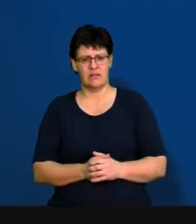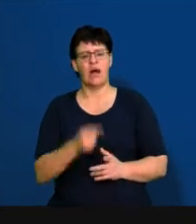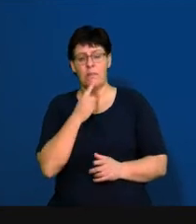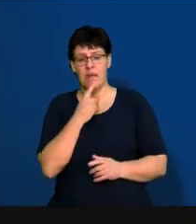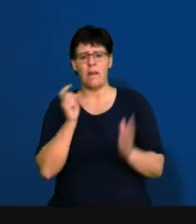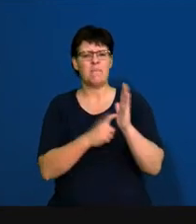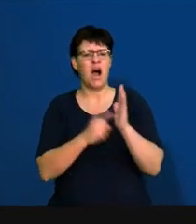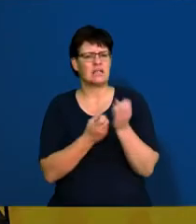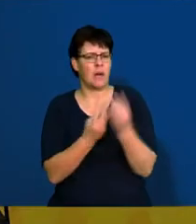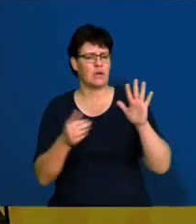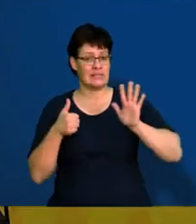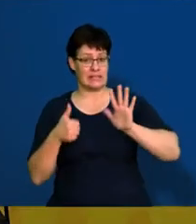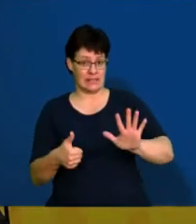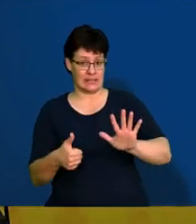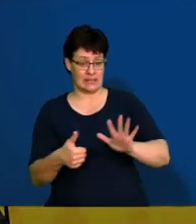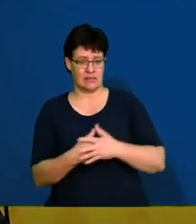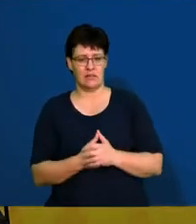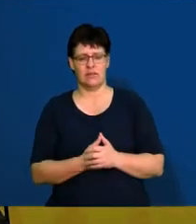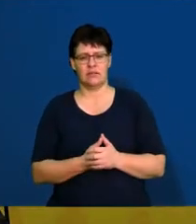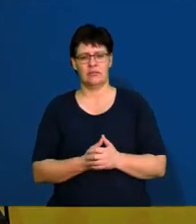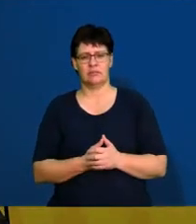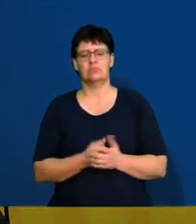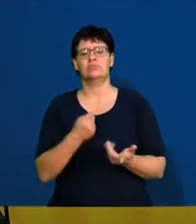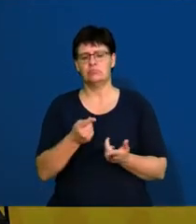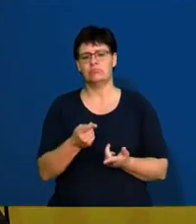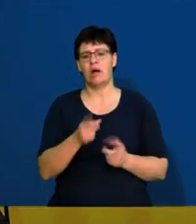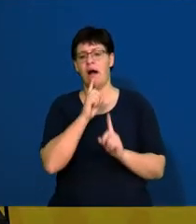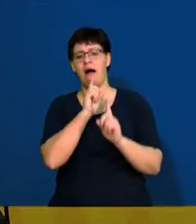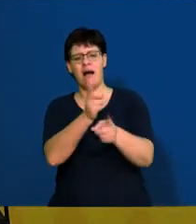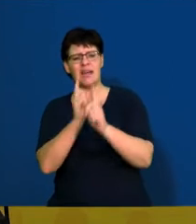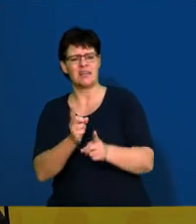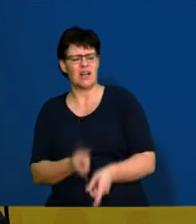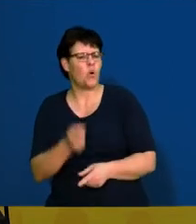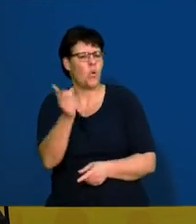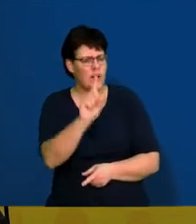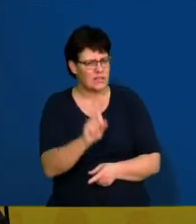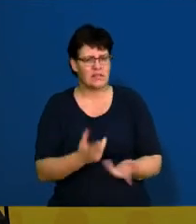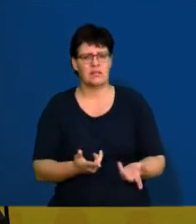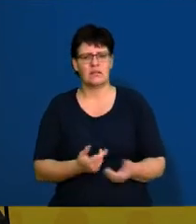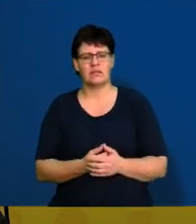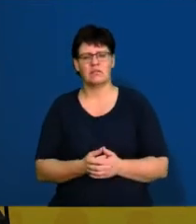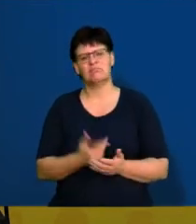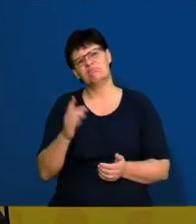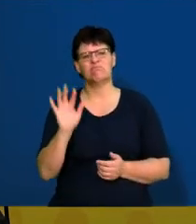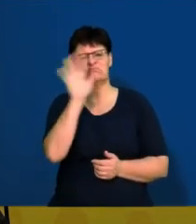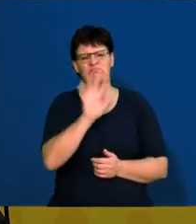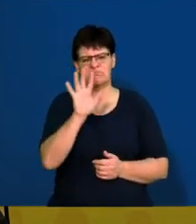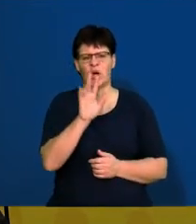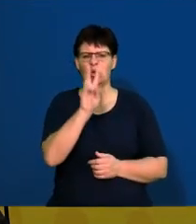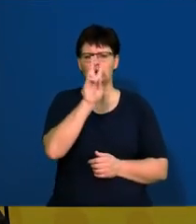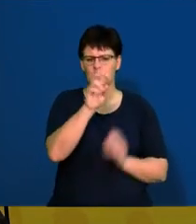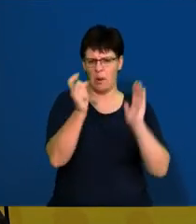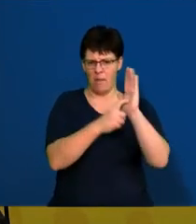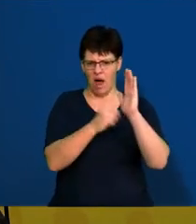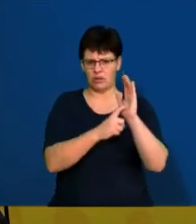for six marks. So, we're going to go through the potential answers there. It will usually be about two